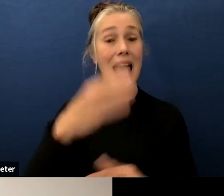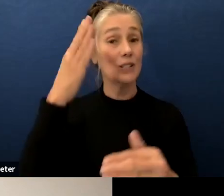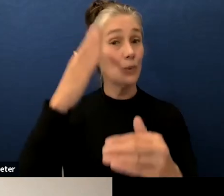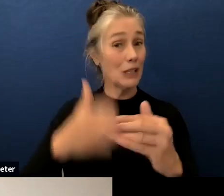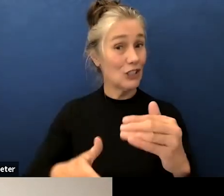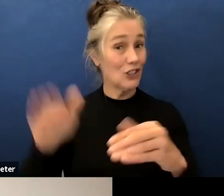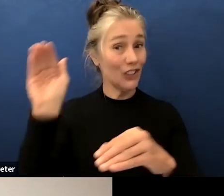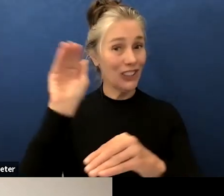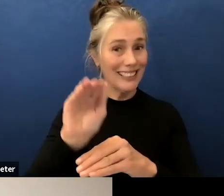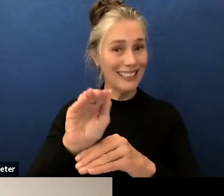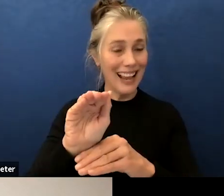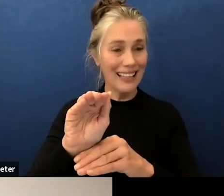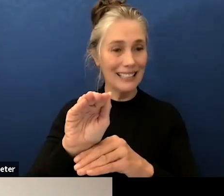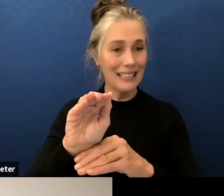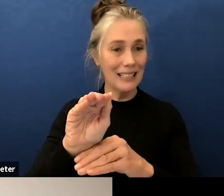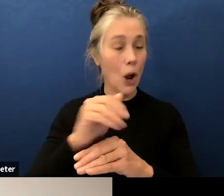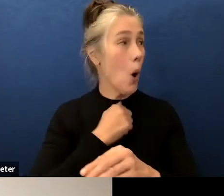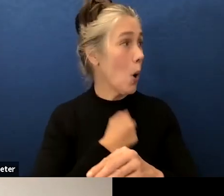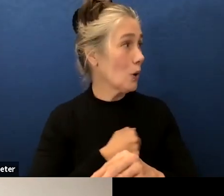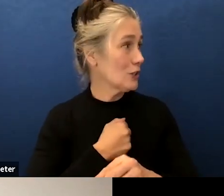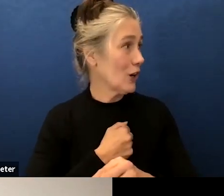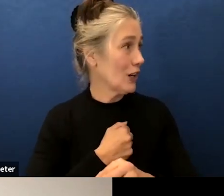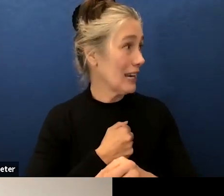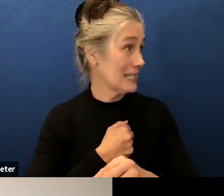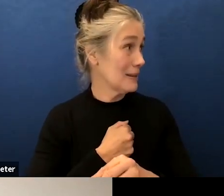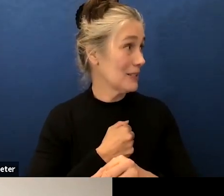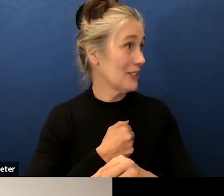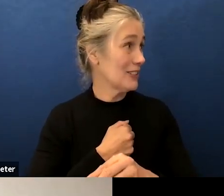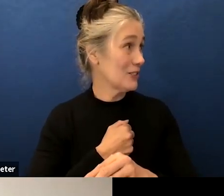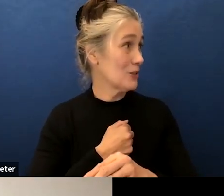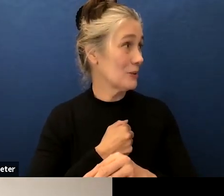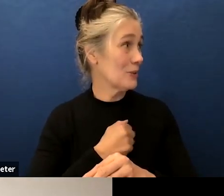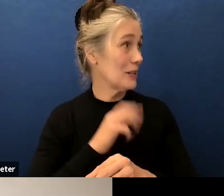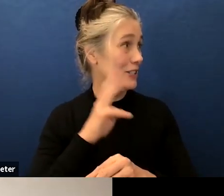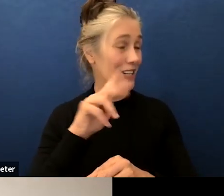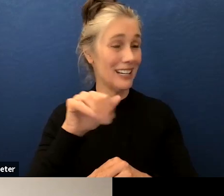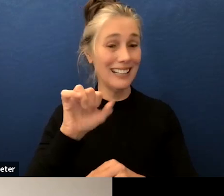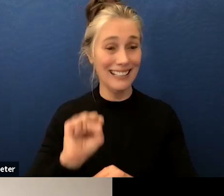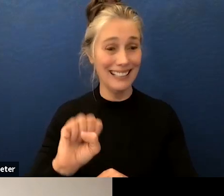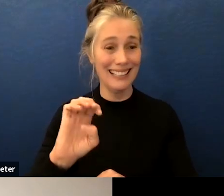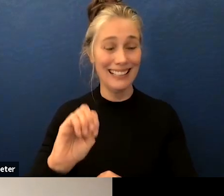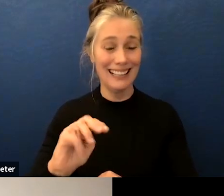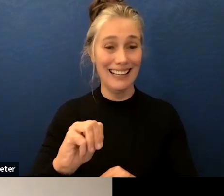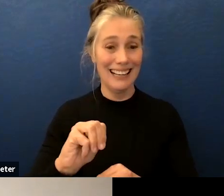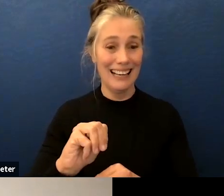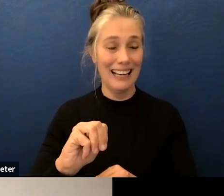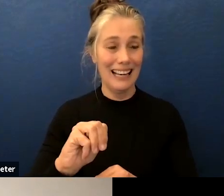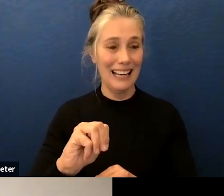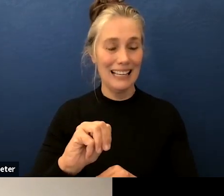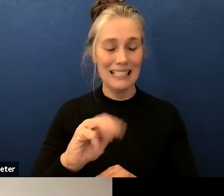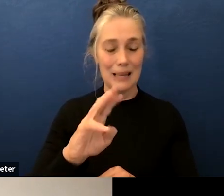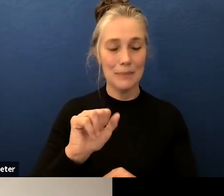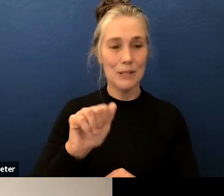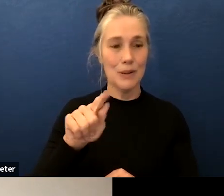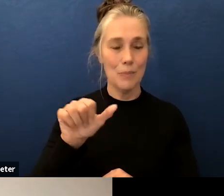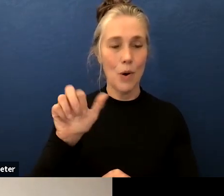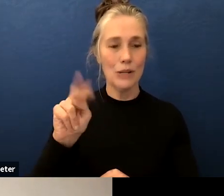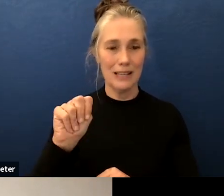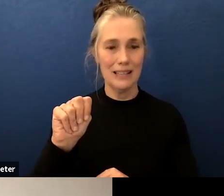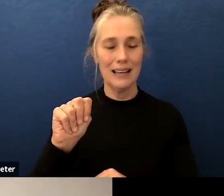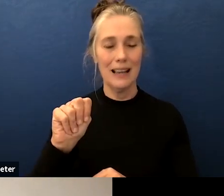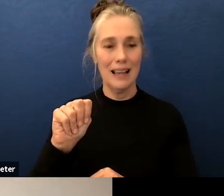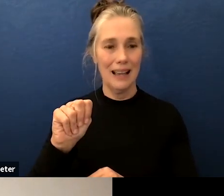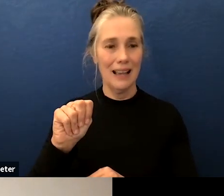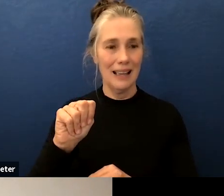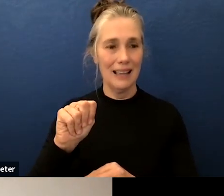oh sorry miss simsmonton please i just want to get clarification with regards to um oh gosh